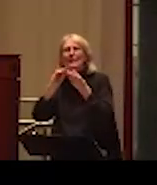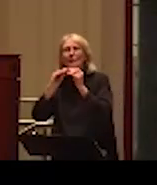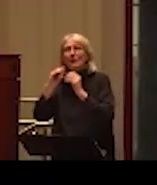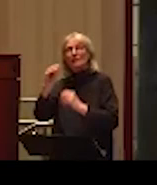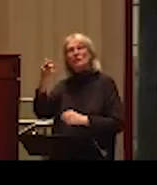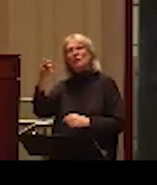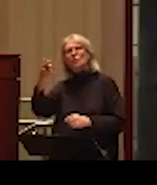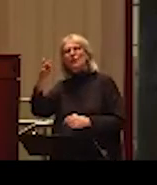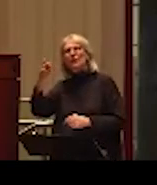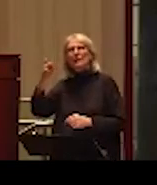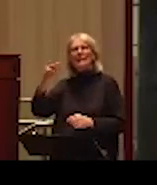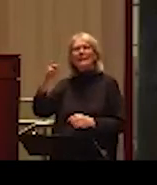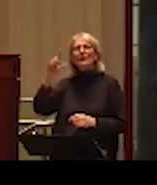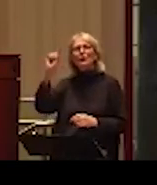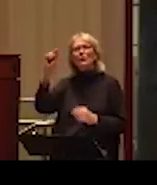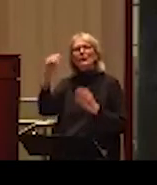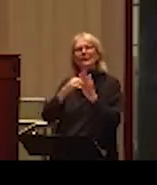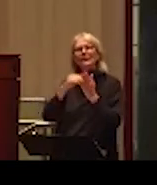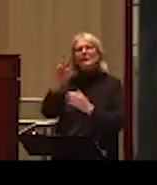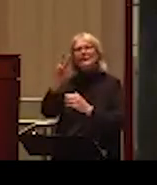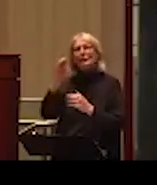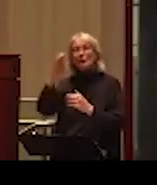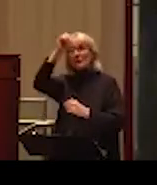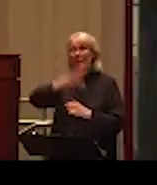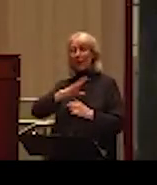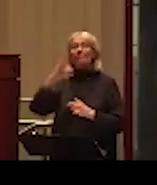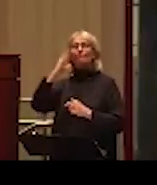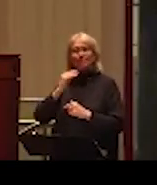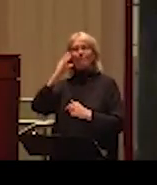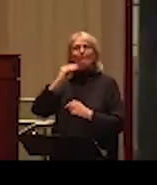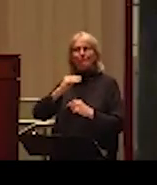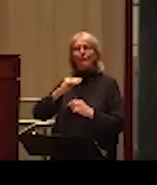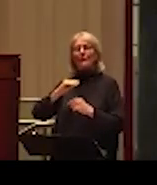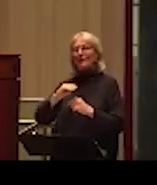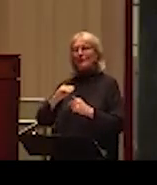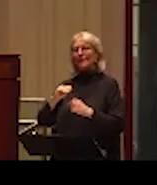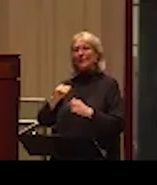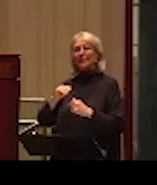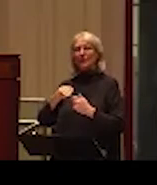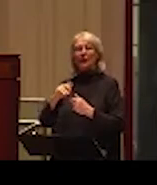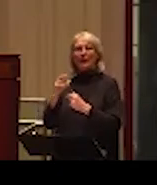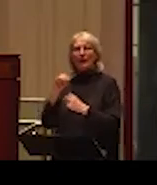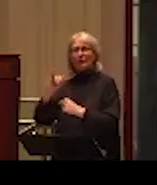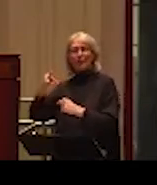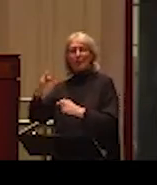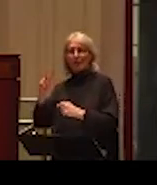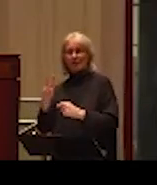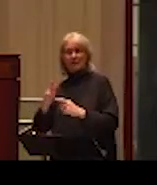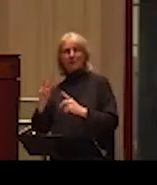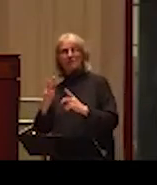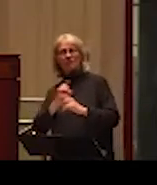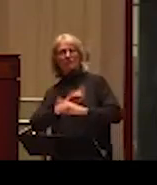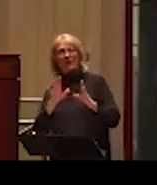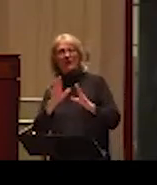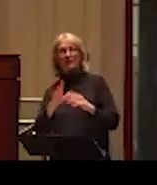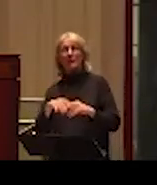20,600 men who are actually victims of intimate partner violence related crimes. The number of women is much